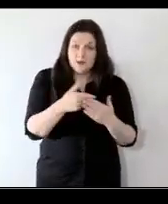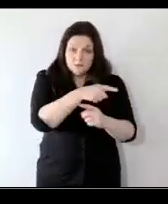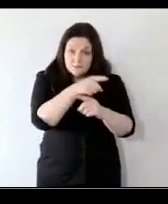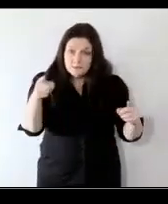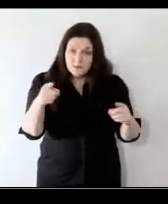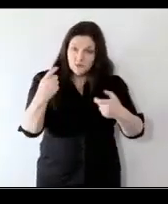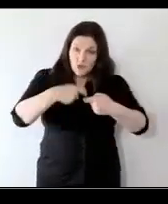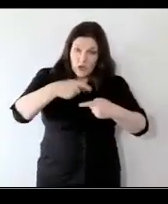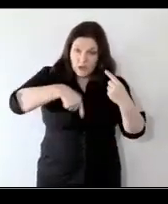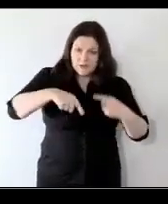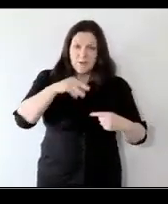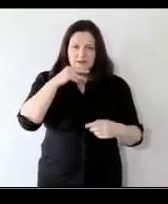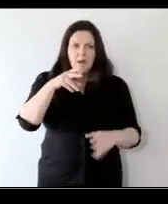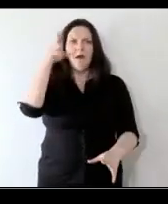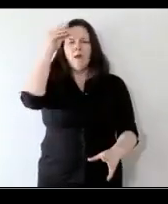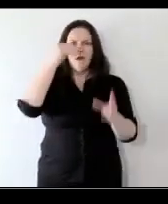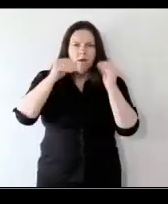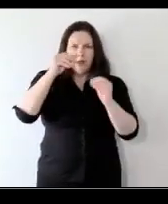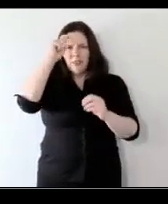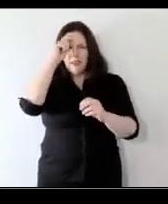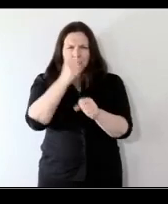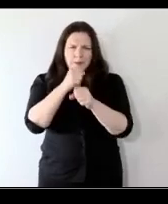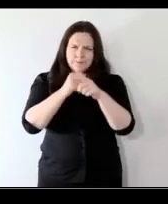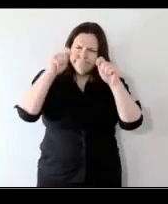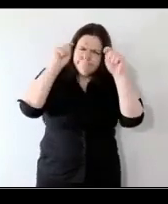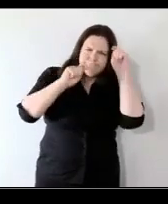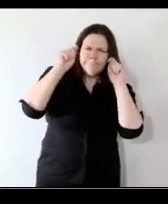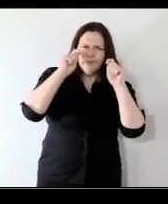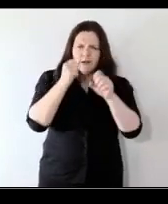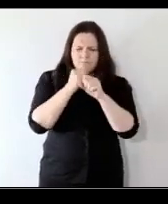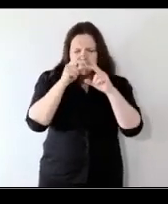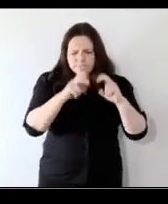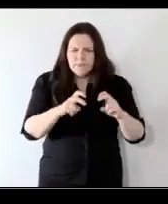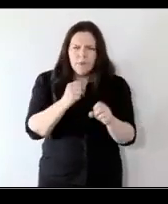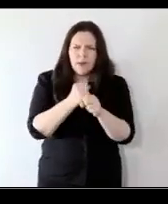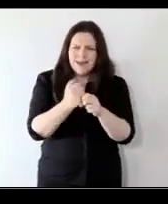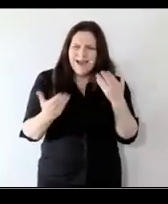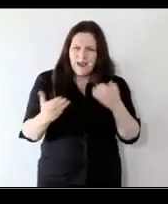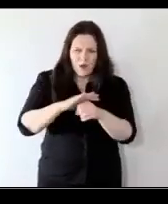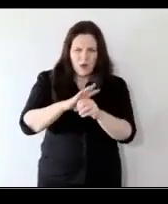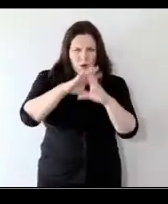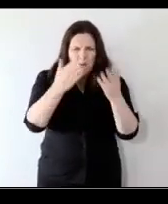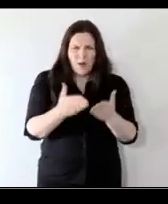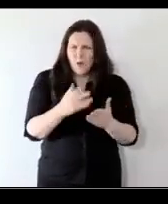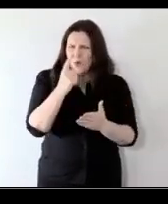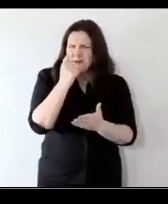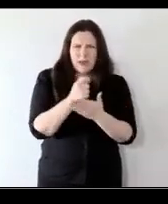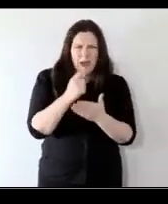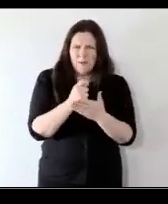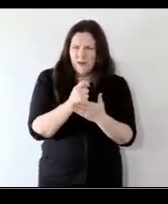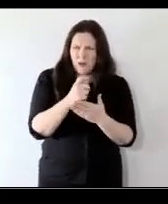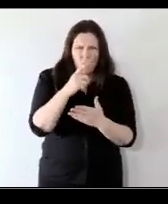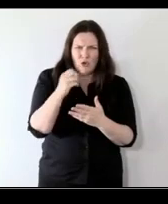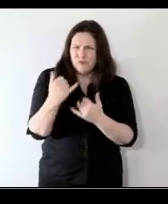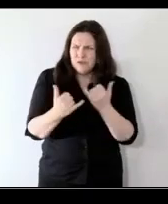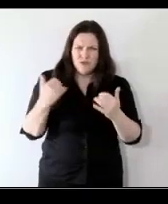here today to take stock and really reflect and understand how a global pandemic this once-in-a-century lifetime event